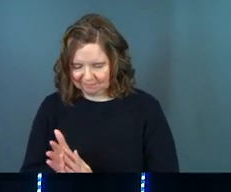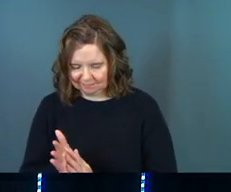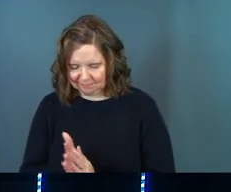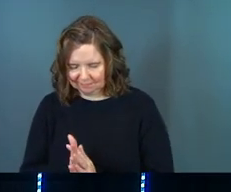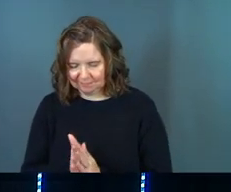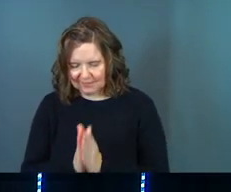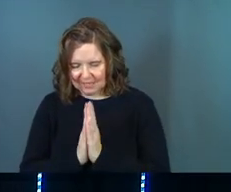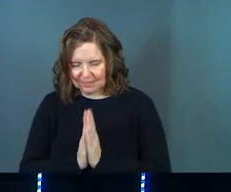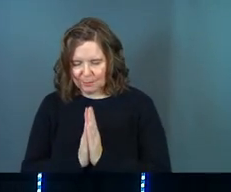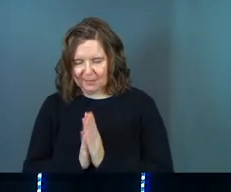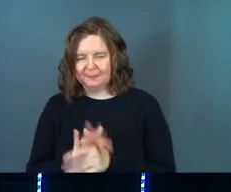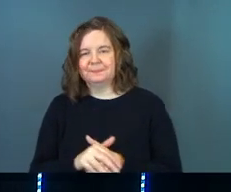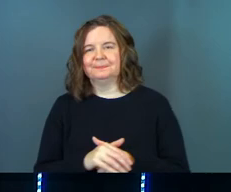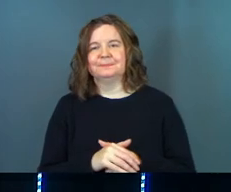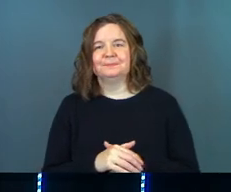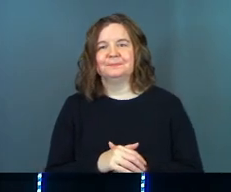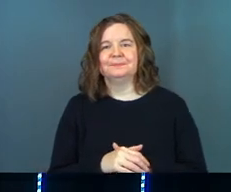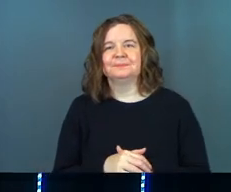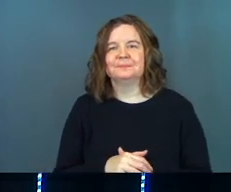Let's pray.